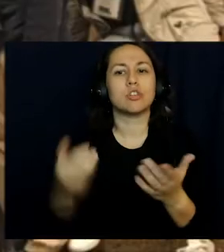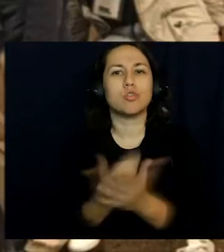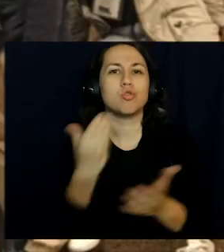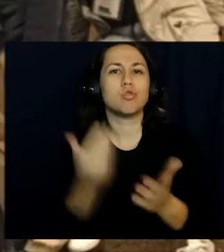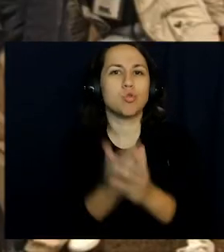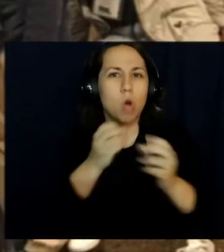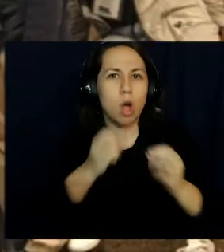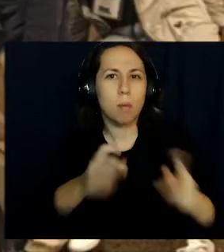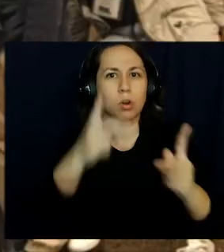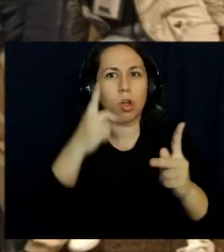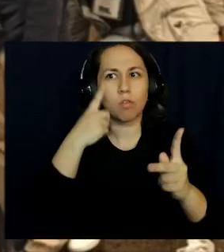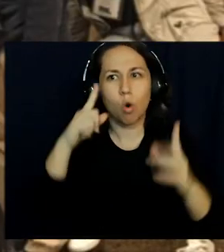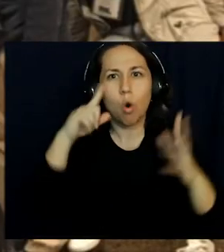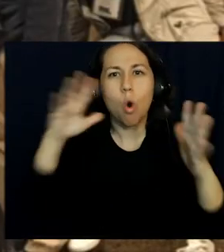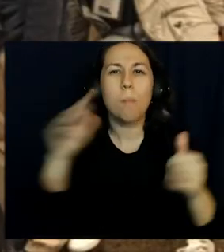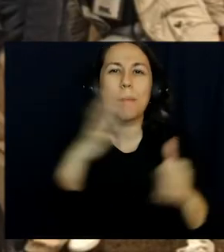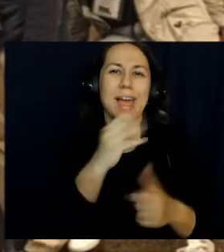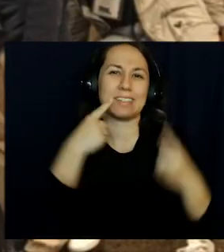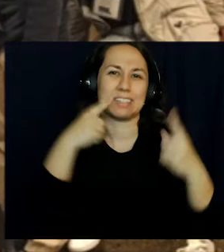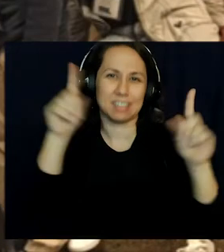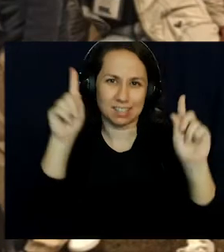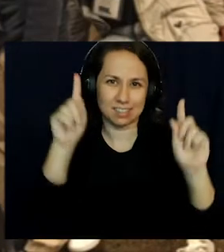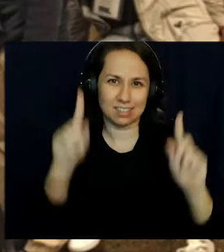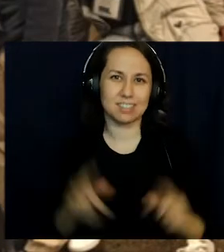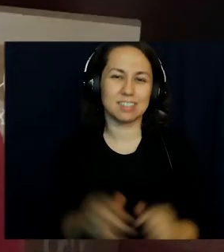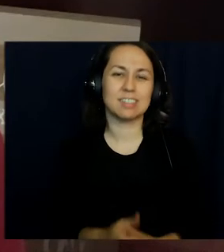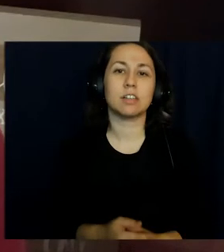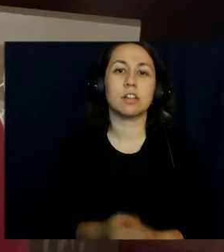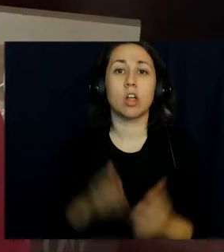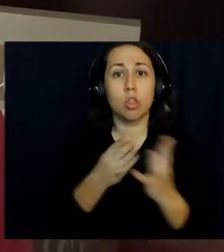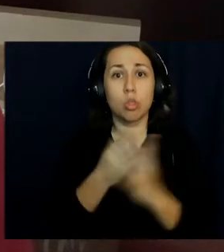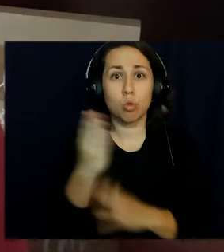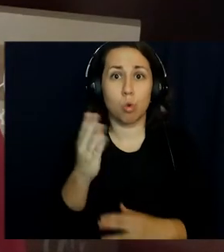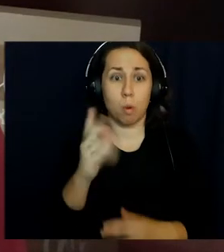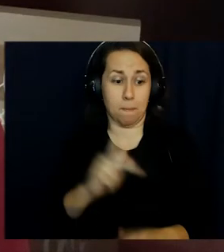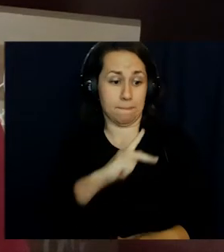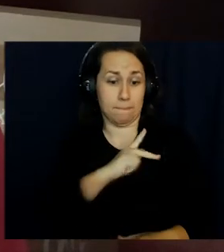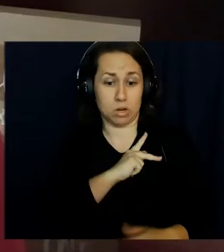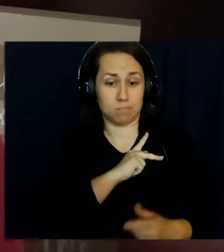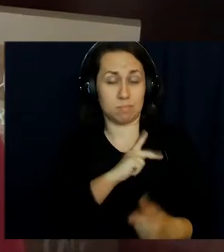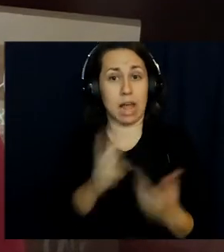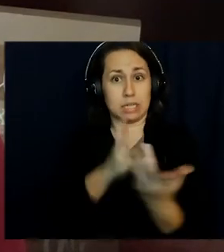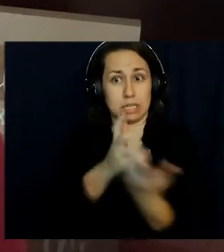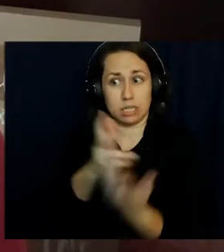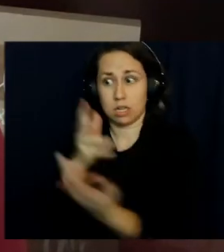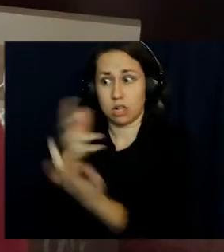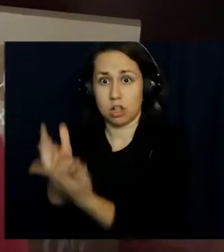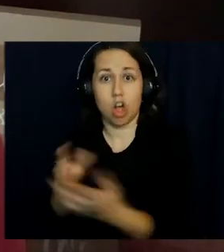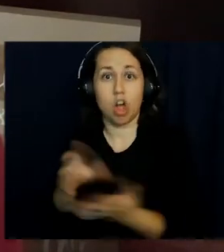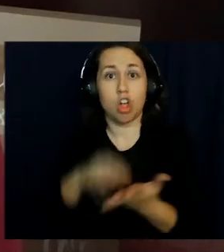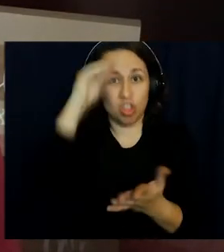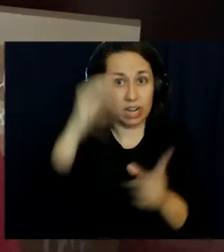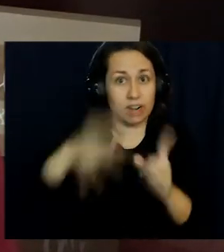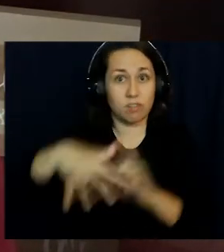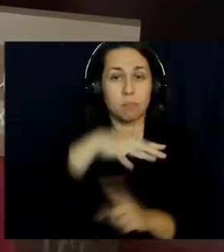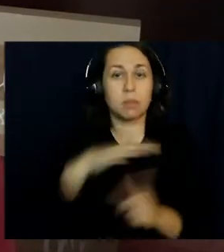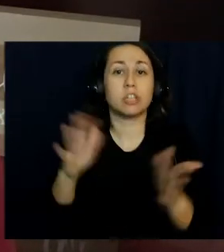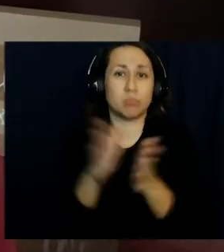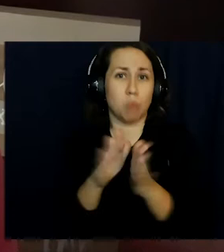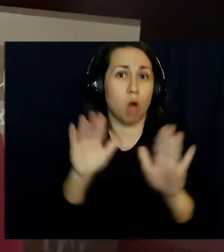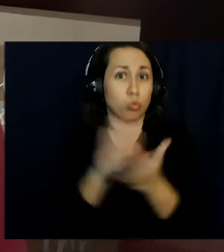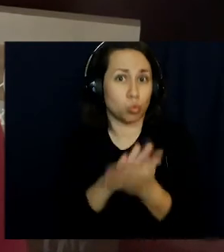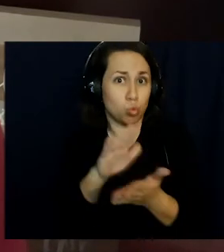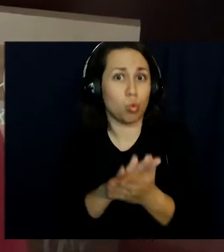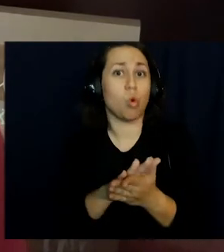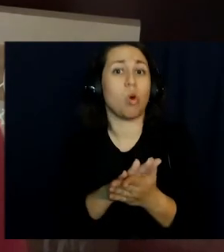opportunities for hope and success through a personalized learning experience in a small school context